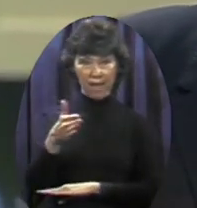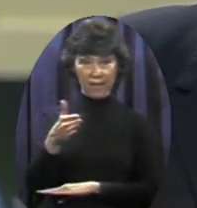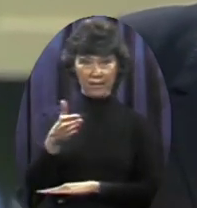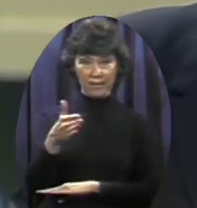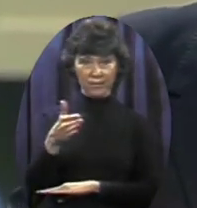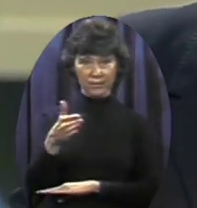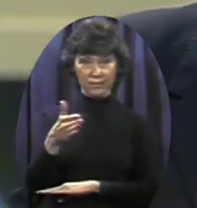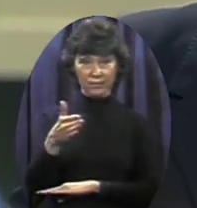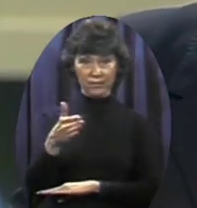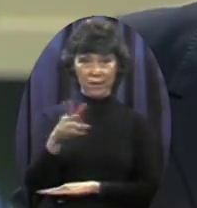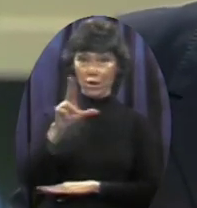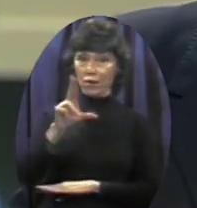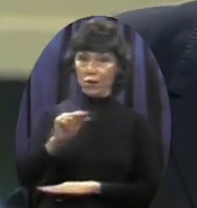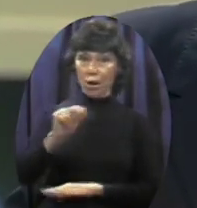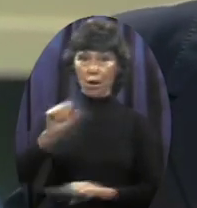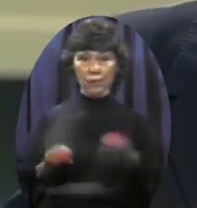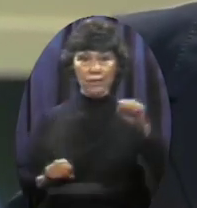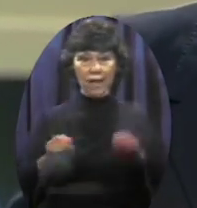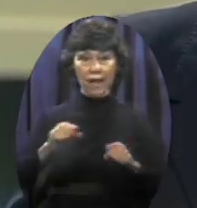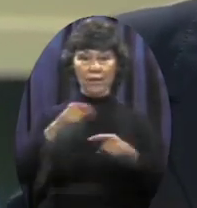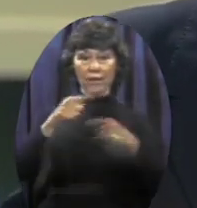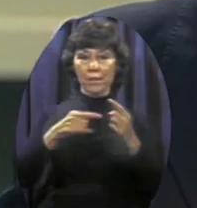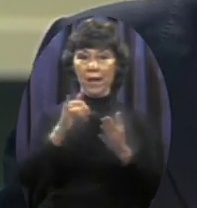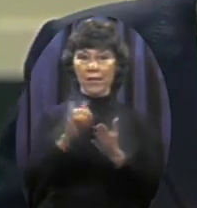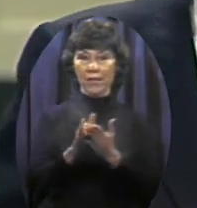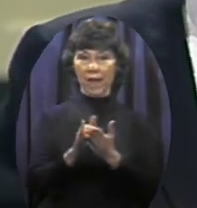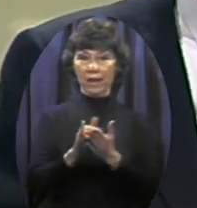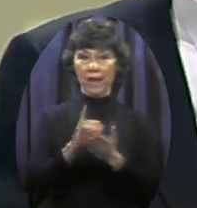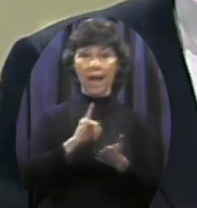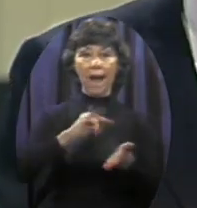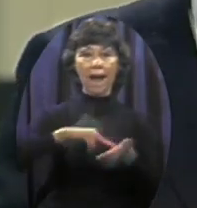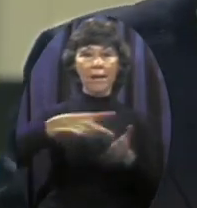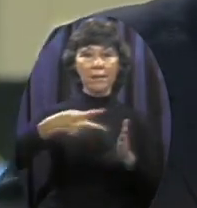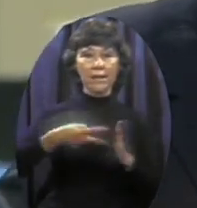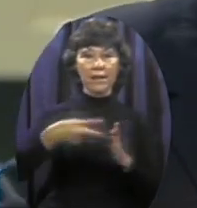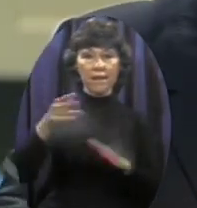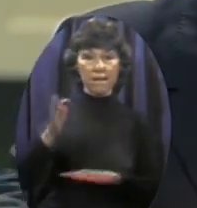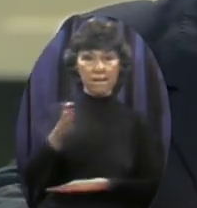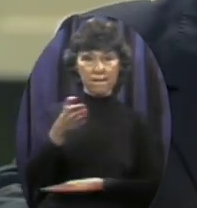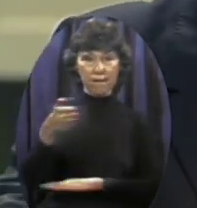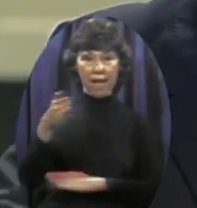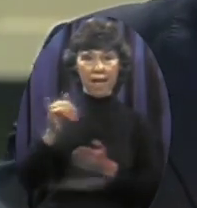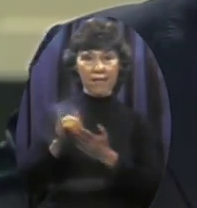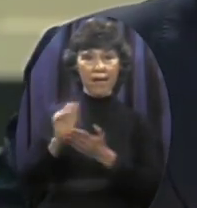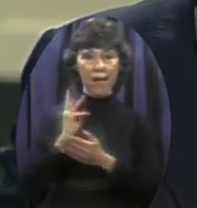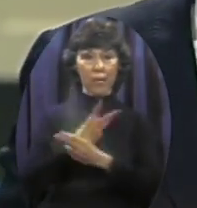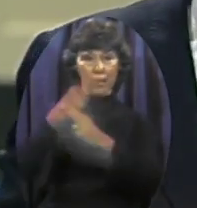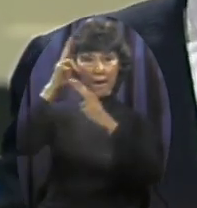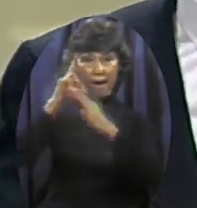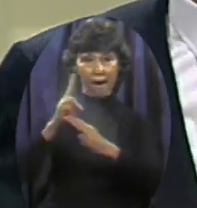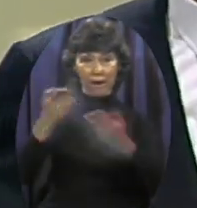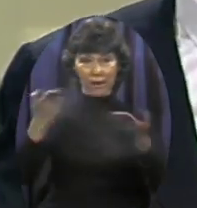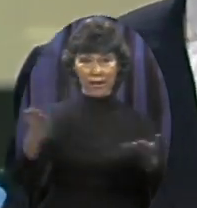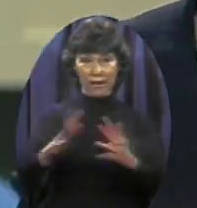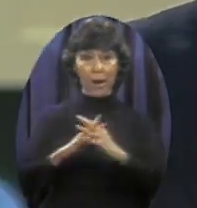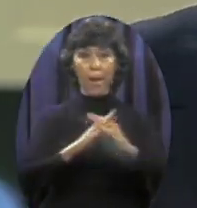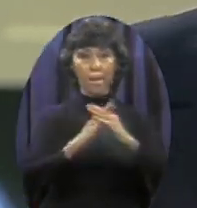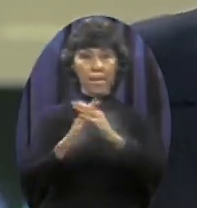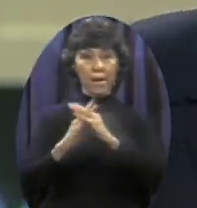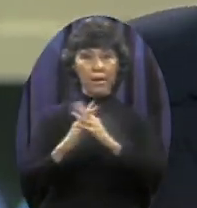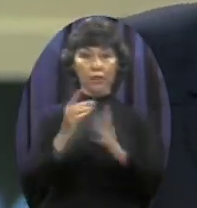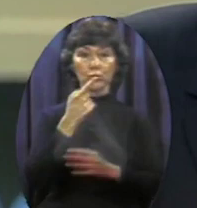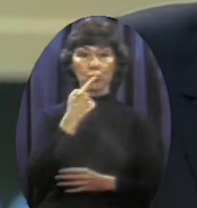on that subject I speak of the flag Which we've just honored, the red, white, and blue